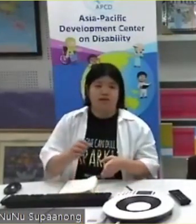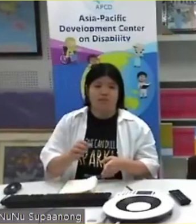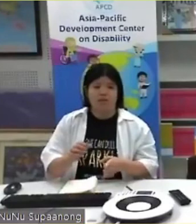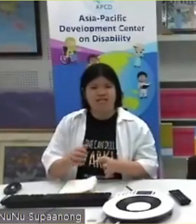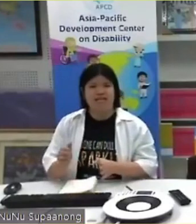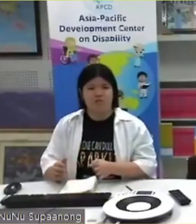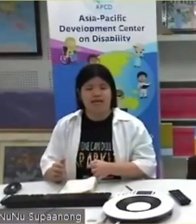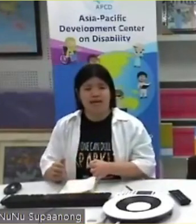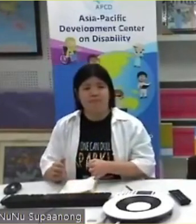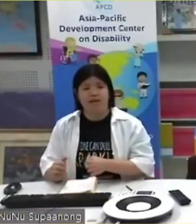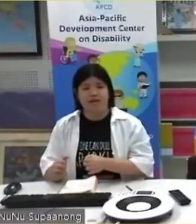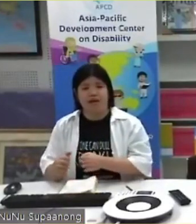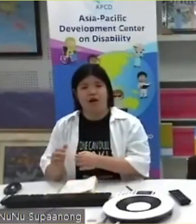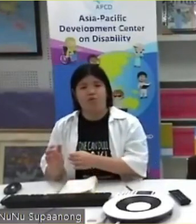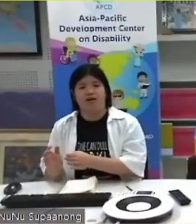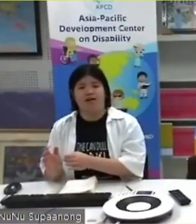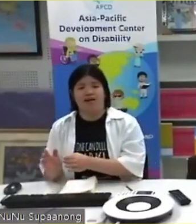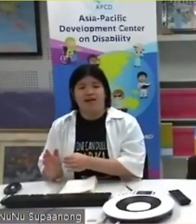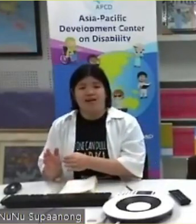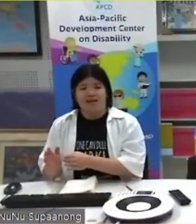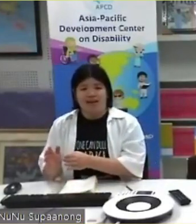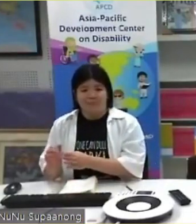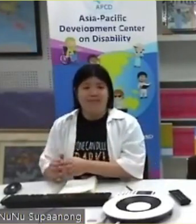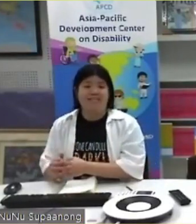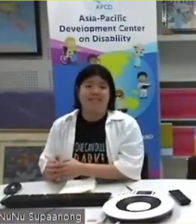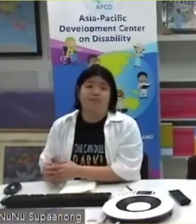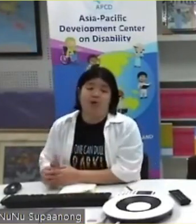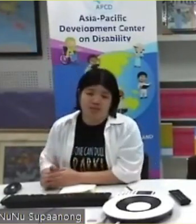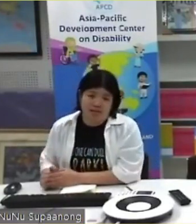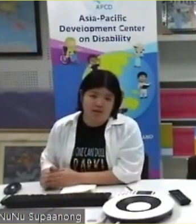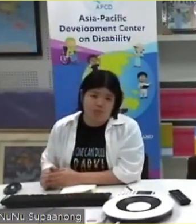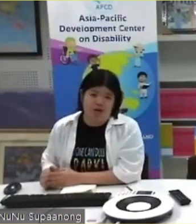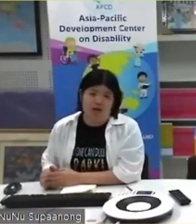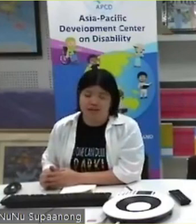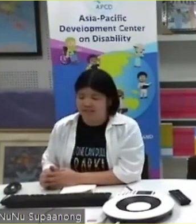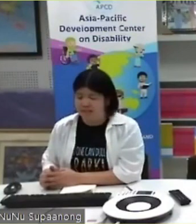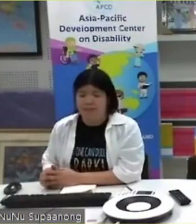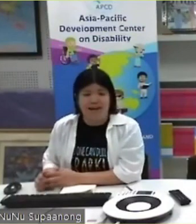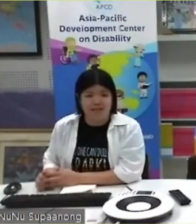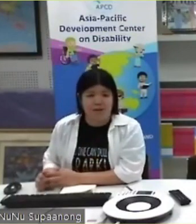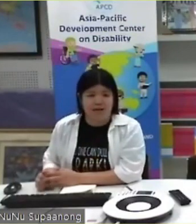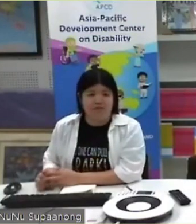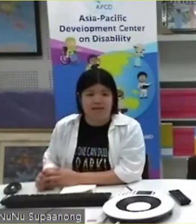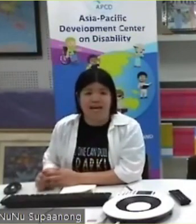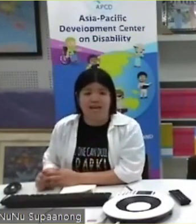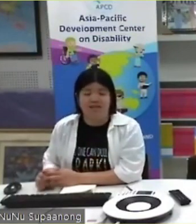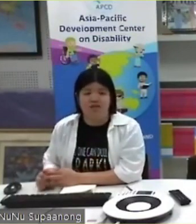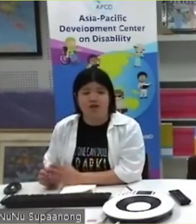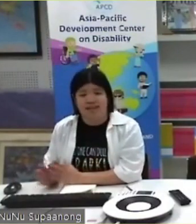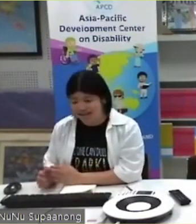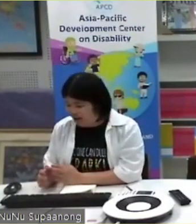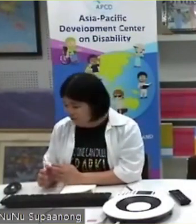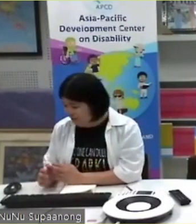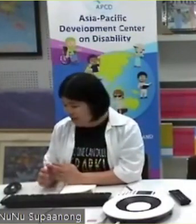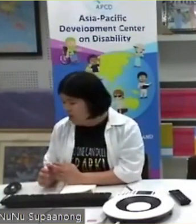mostly we kept in our APCD project, we call it 60 Plus Bakery and